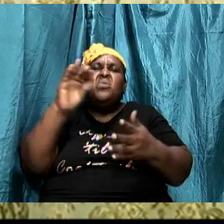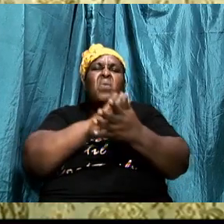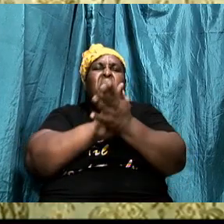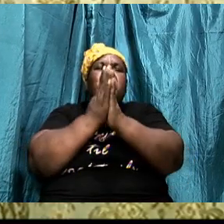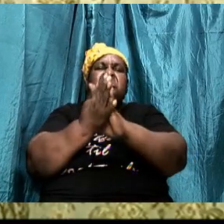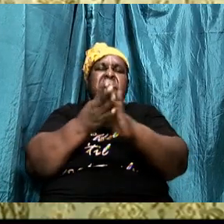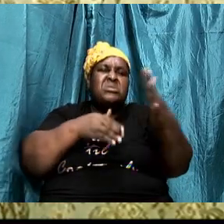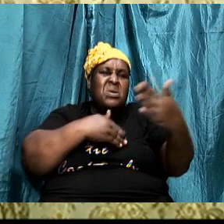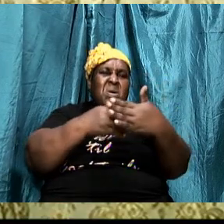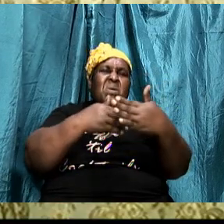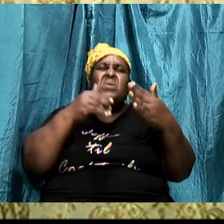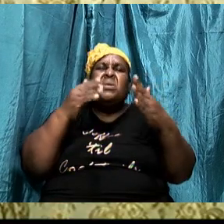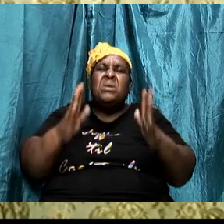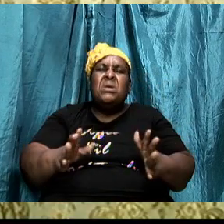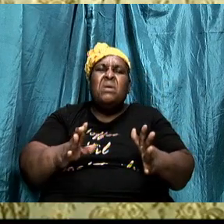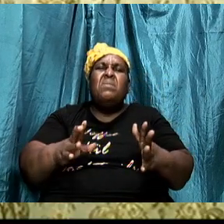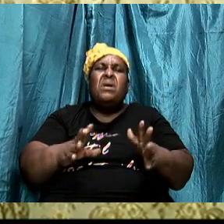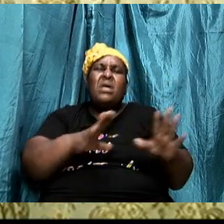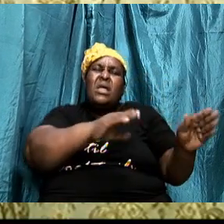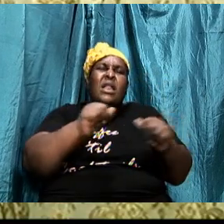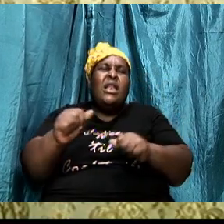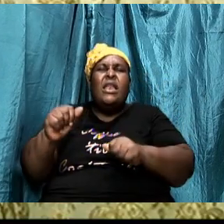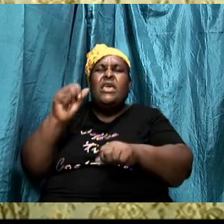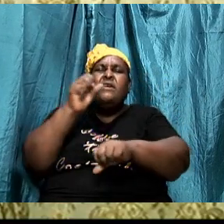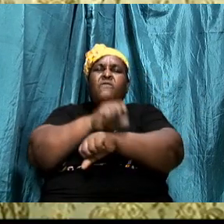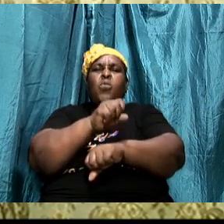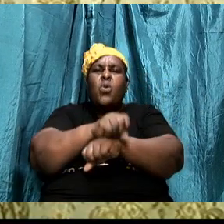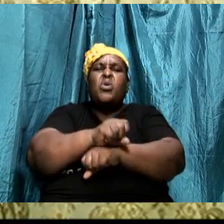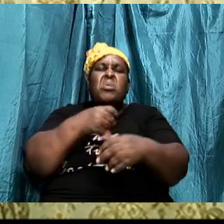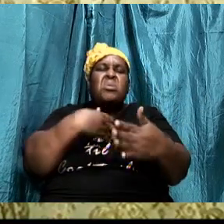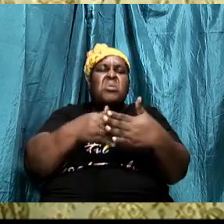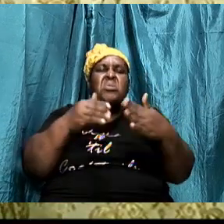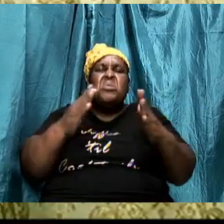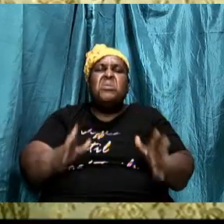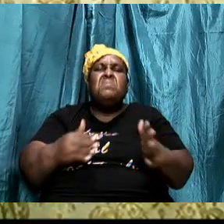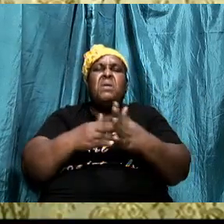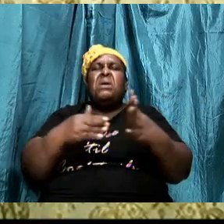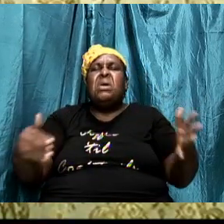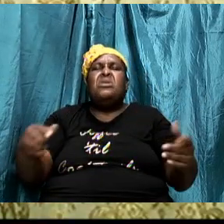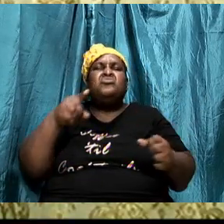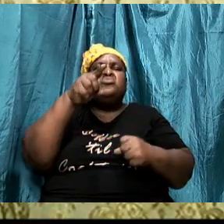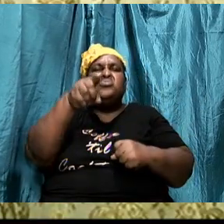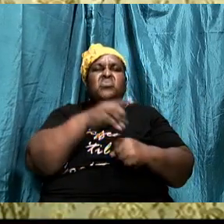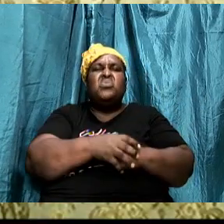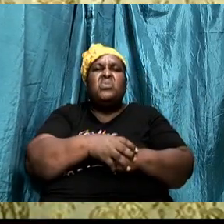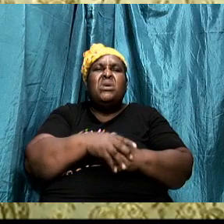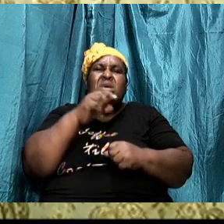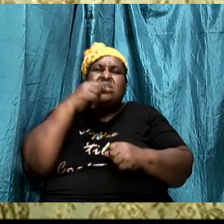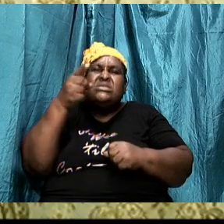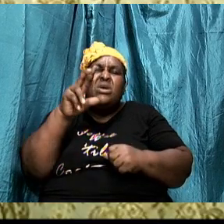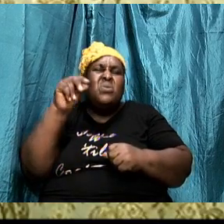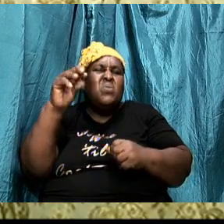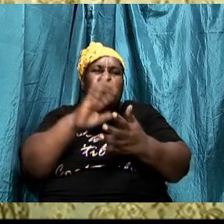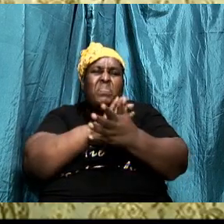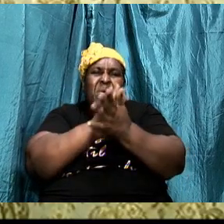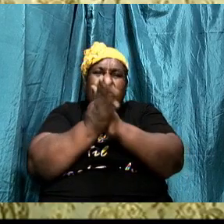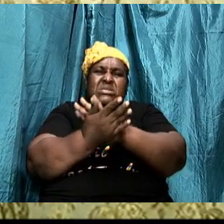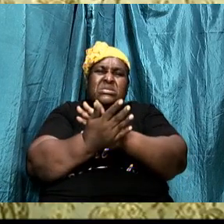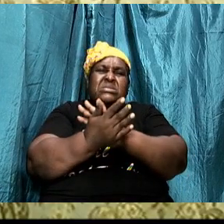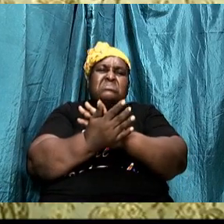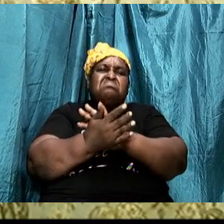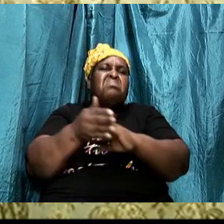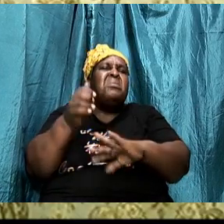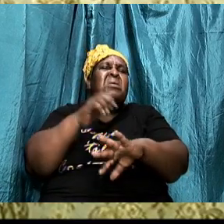you come you leave work and you come home and you realize that your neighbor is against you and you are saying that there is no peace at school